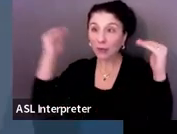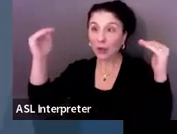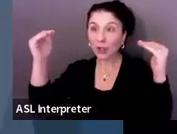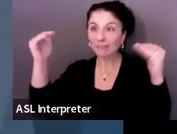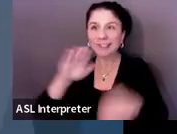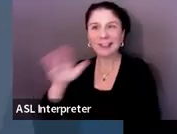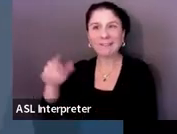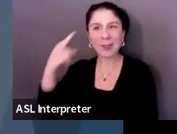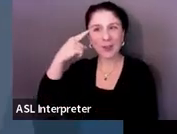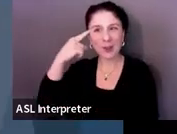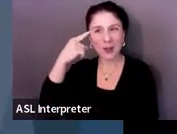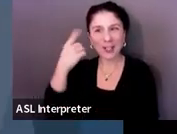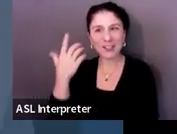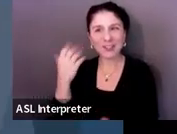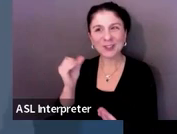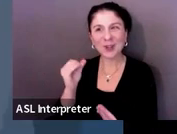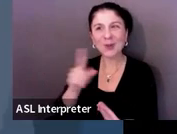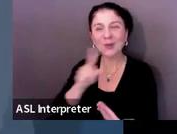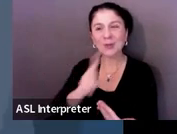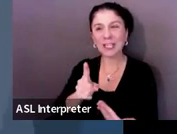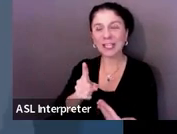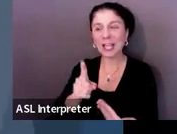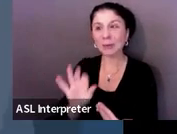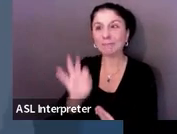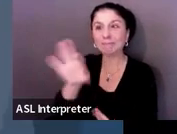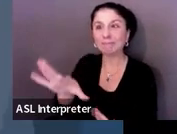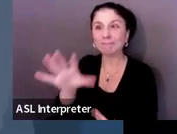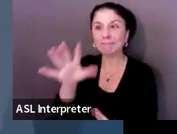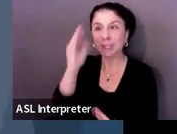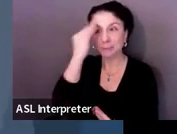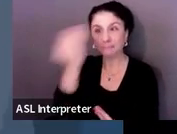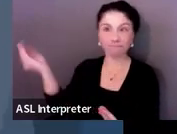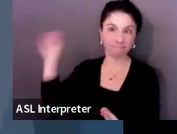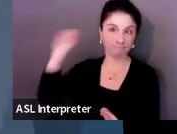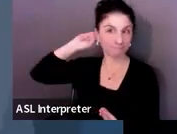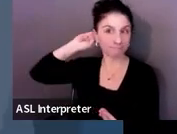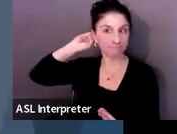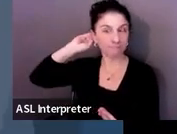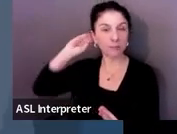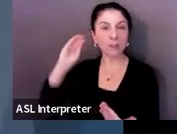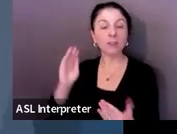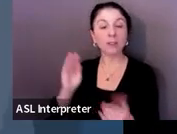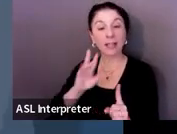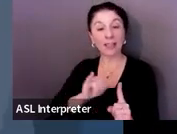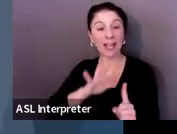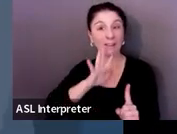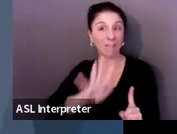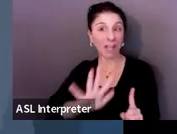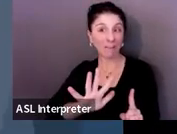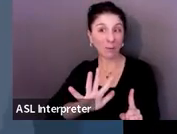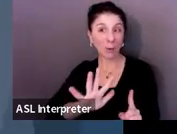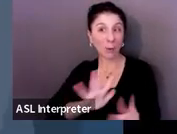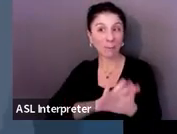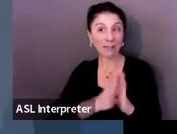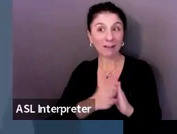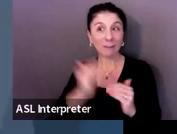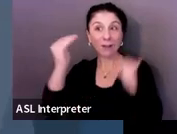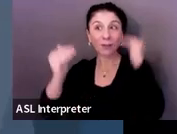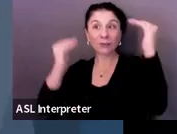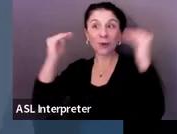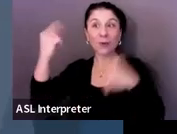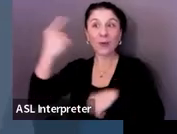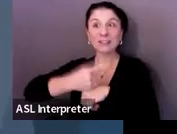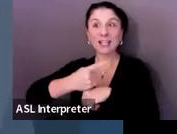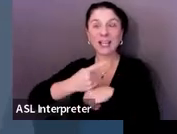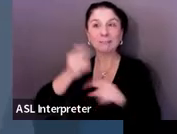to do exactly the thing that I did not do and think about that as what do you want this five year old to be able to do? And how can you think